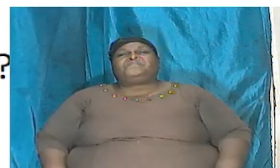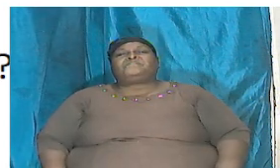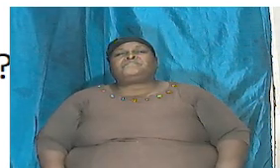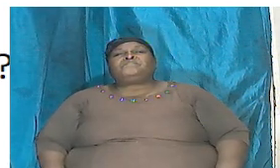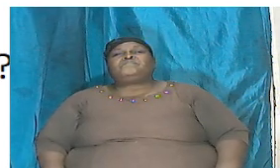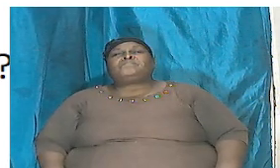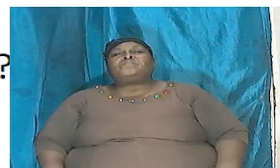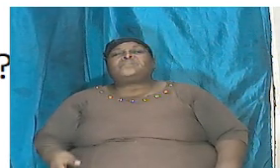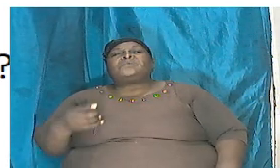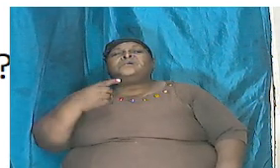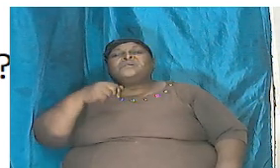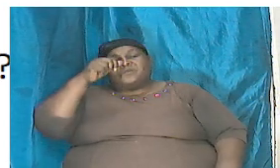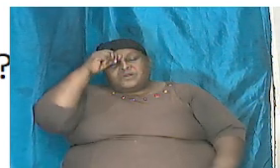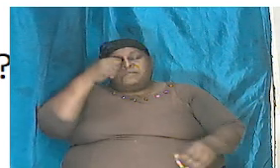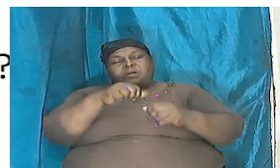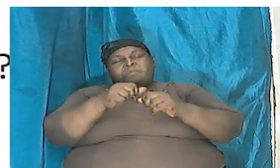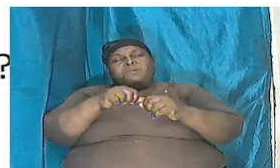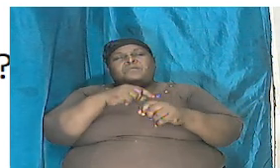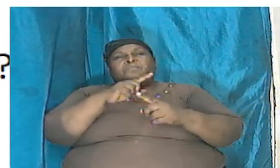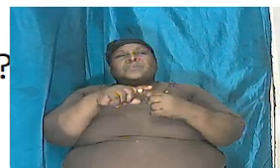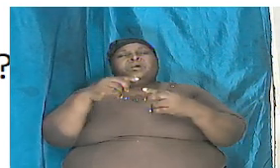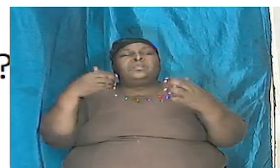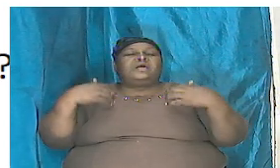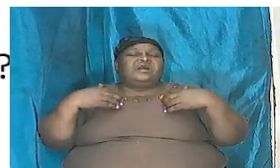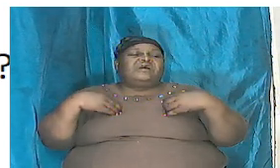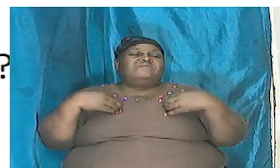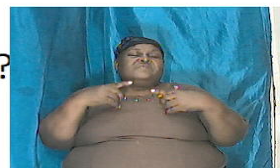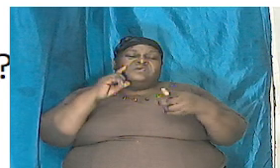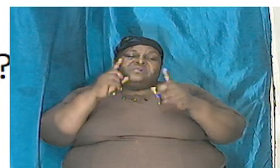when we had the discussion earlier on